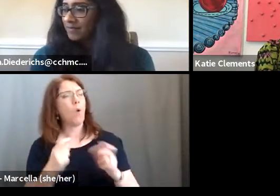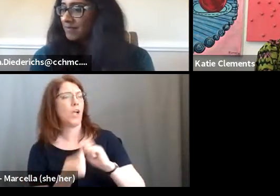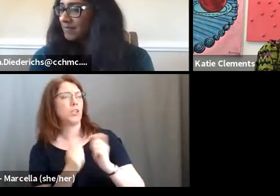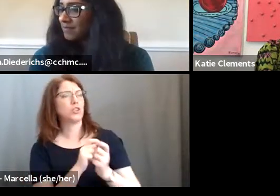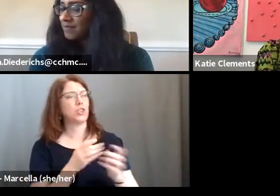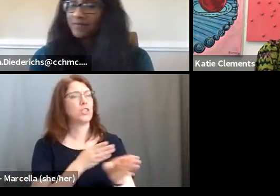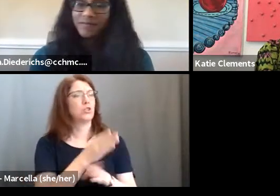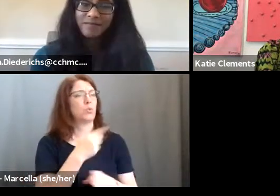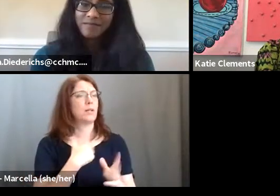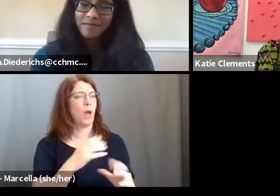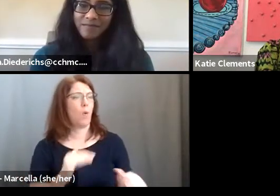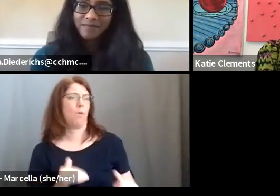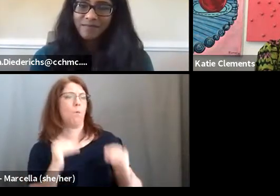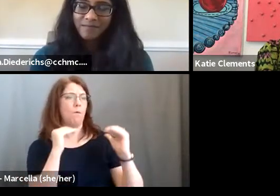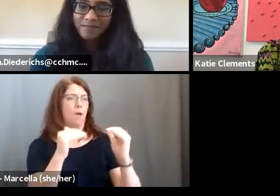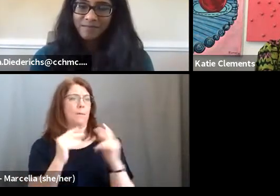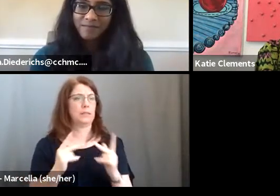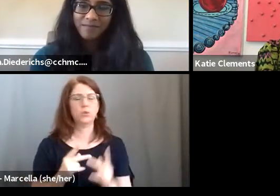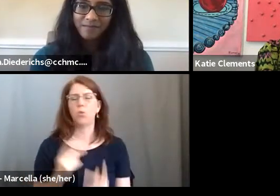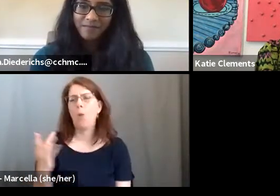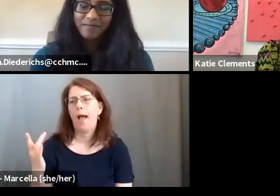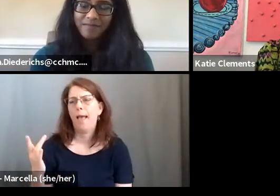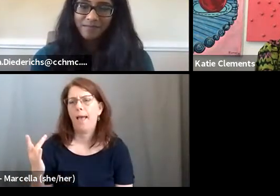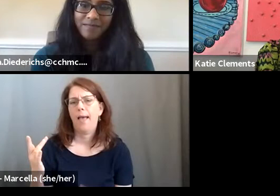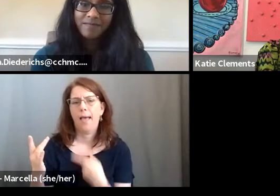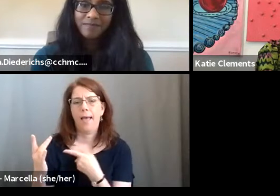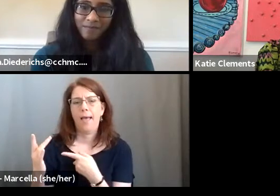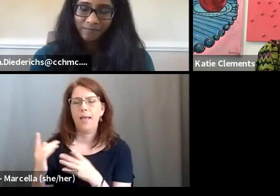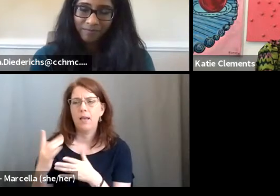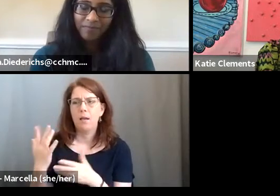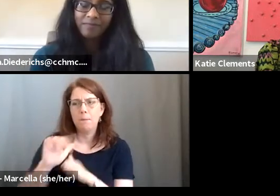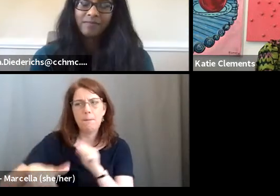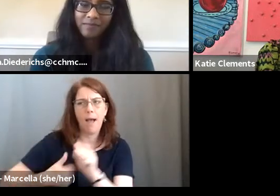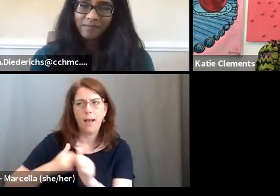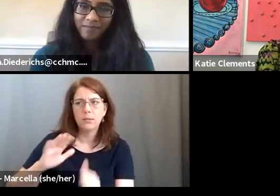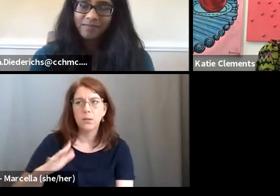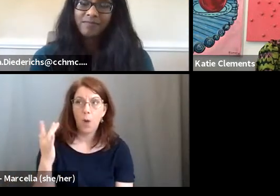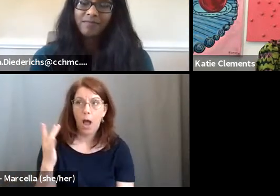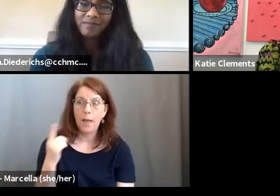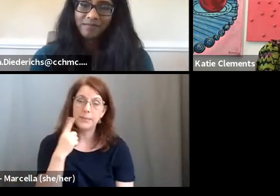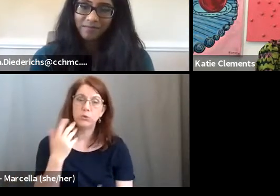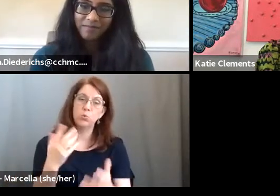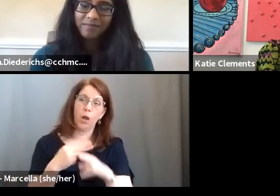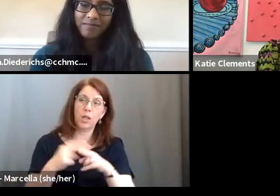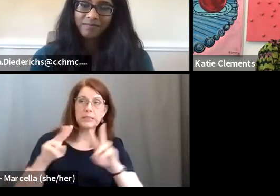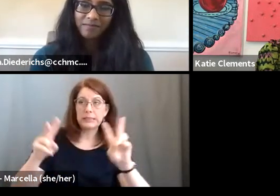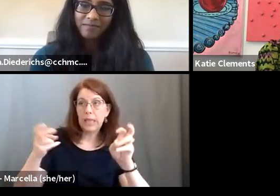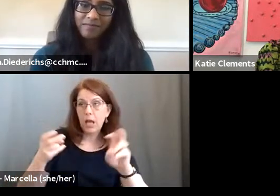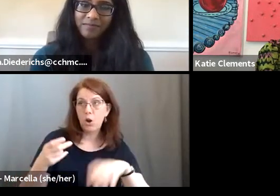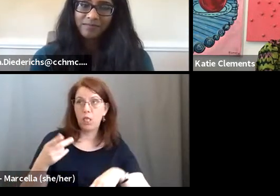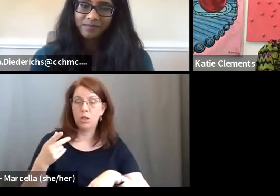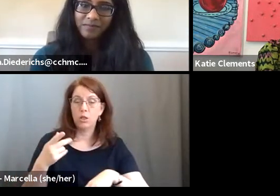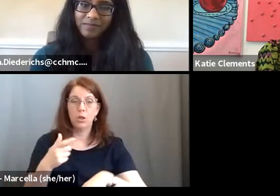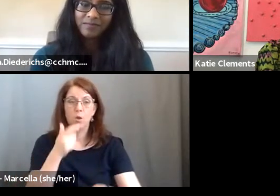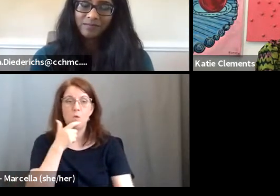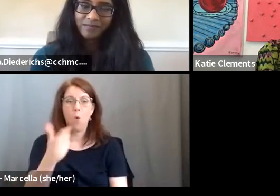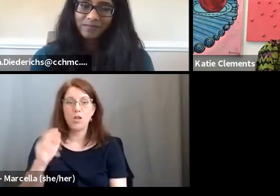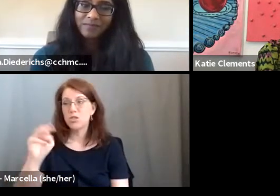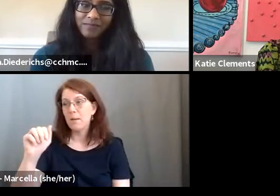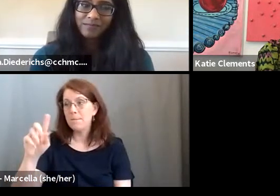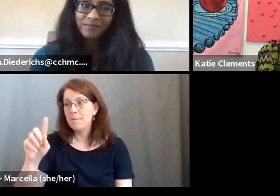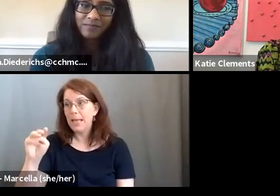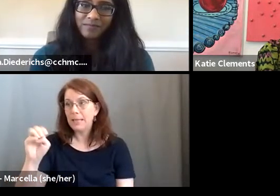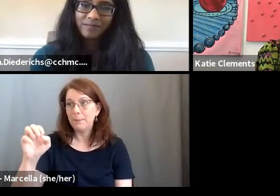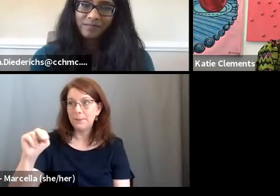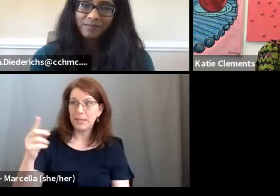careers or I want to move up positions, what is it? What's, what's the why behind it? Is it just for the title? Is it because, you know, you know, you watch Mad Men and you want to be